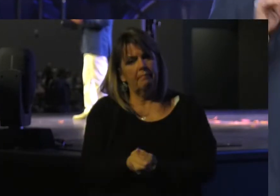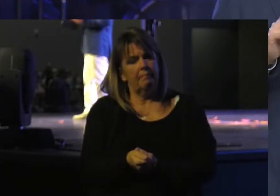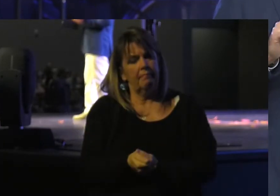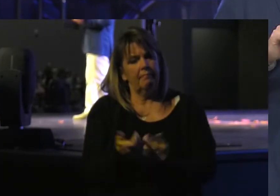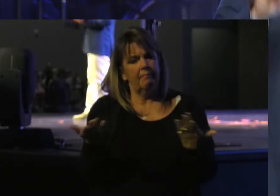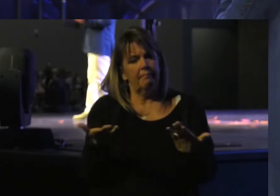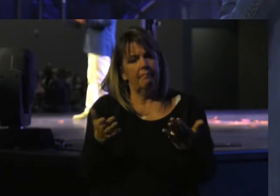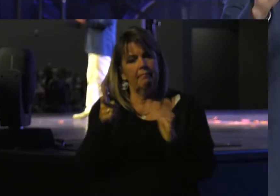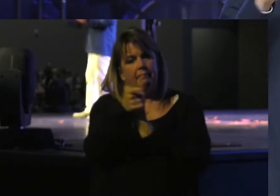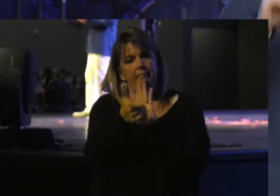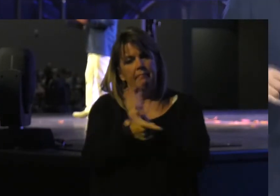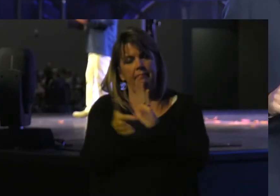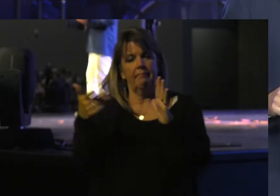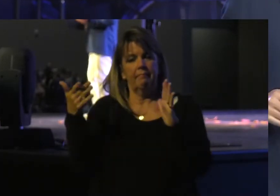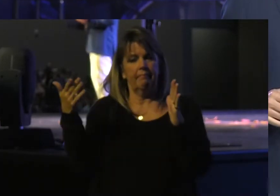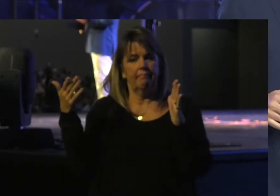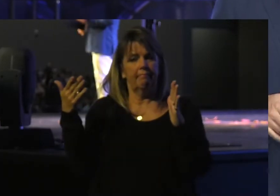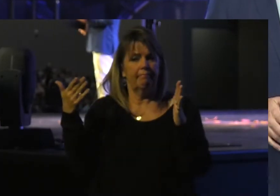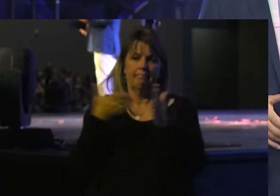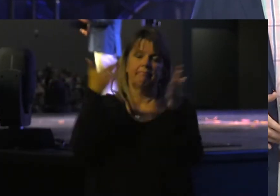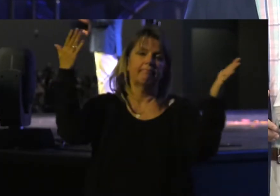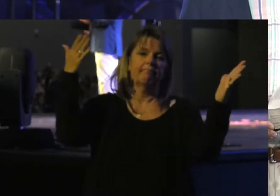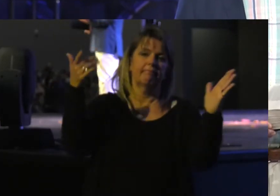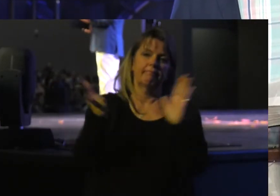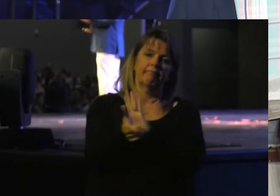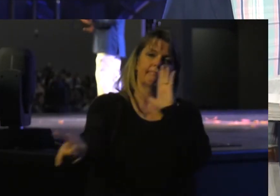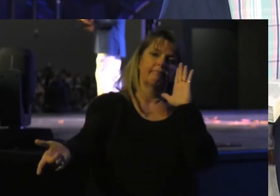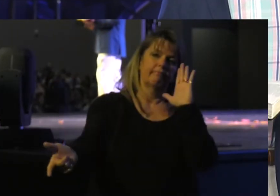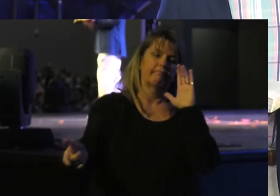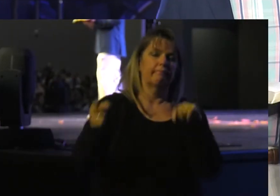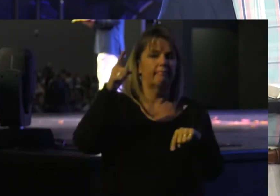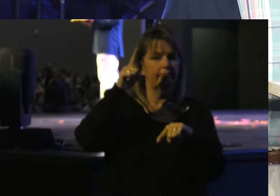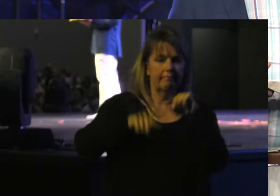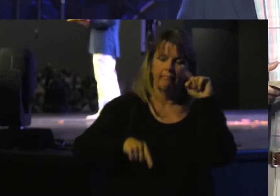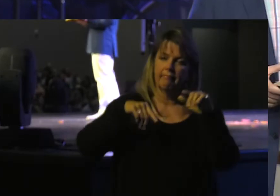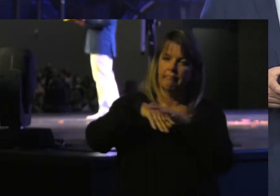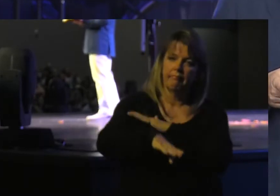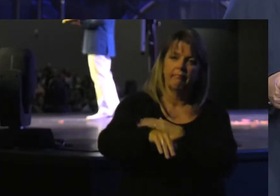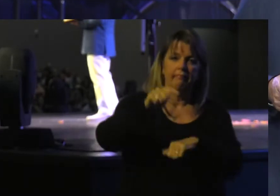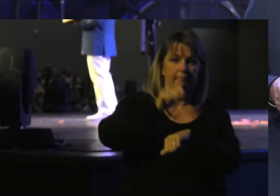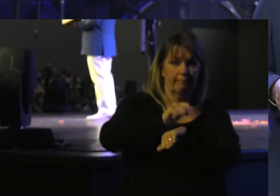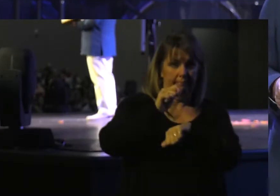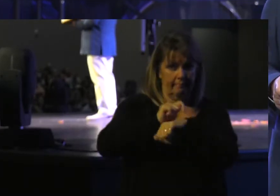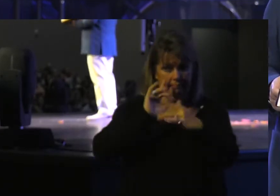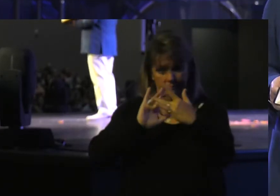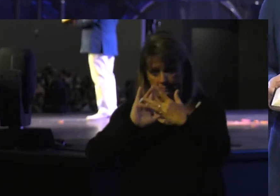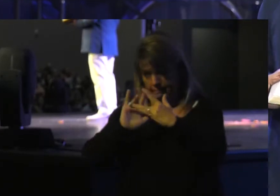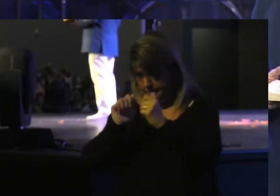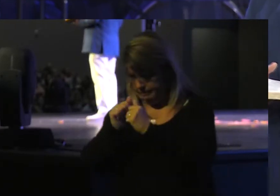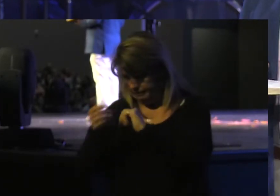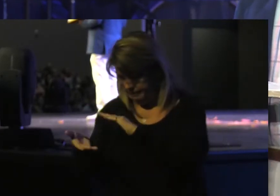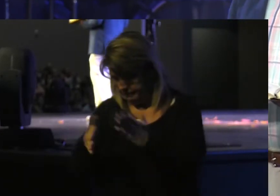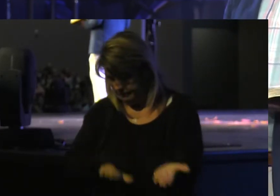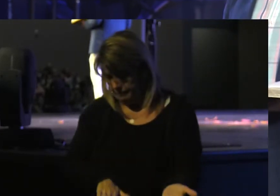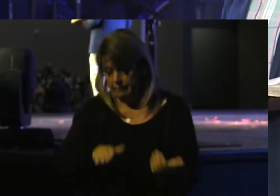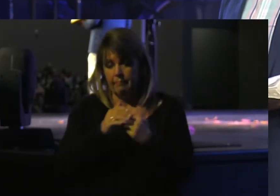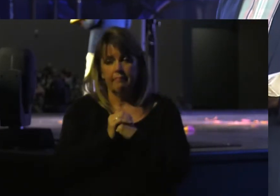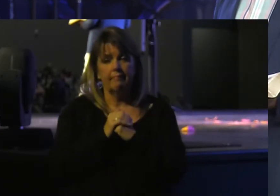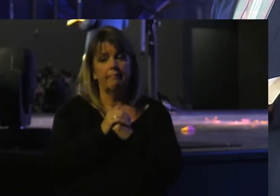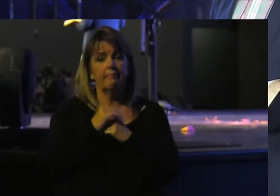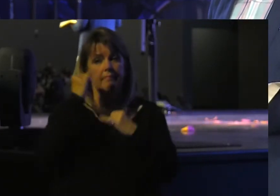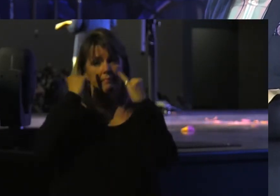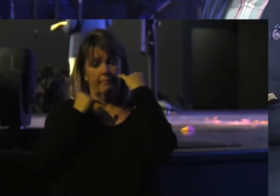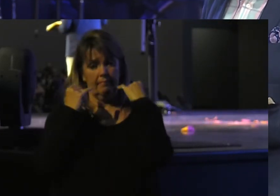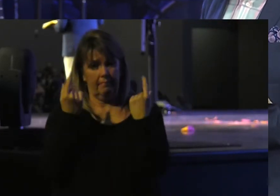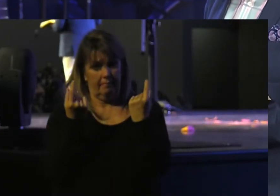Is that The law Forbid that The law Forbid to Come into The temple If you Had been In contact With death And what Jeremiah Is doing